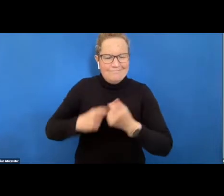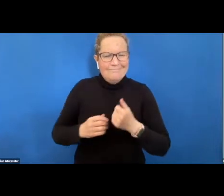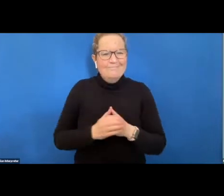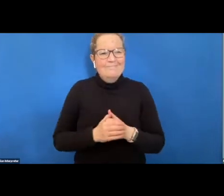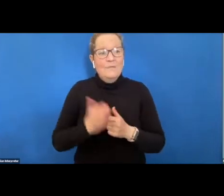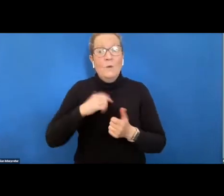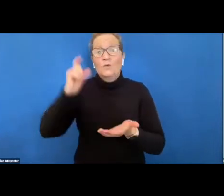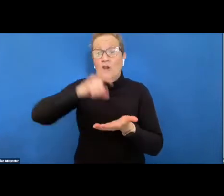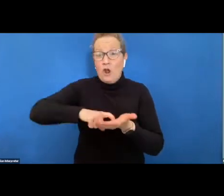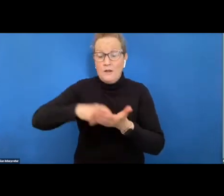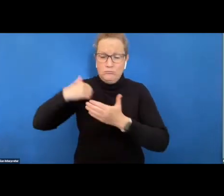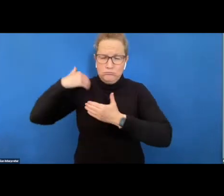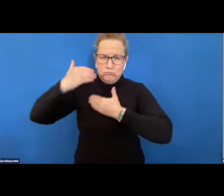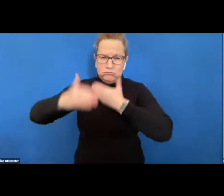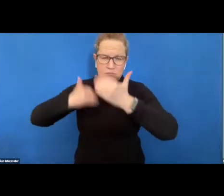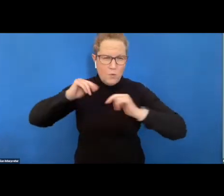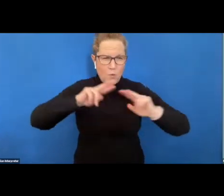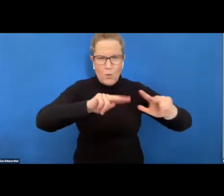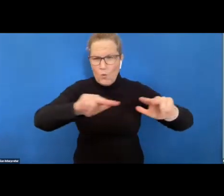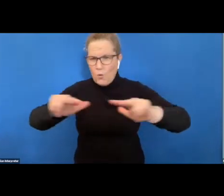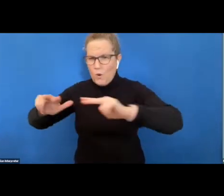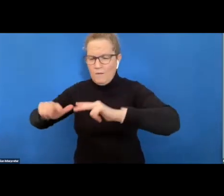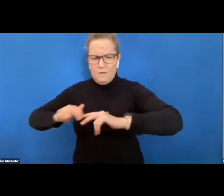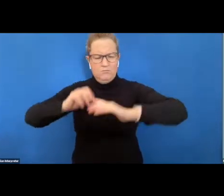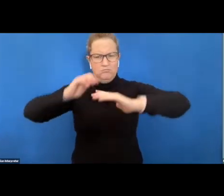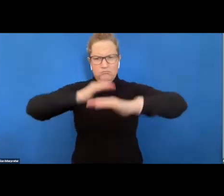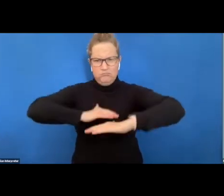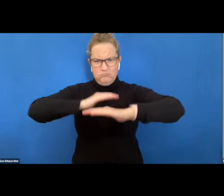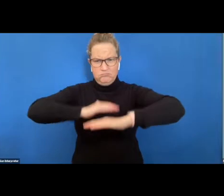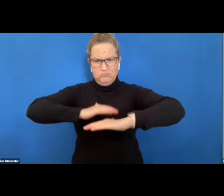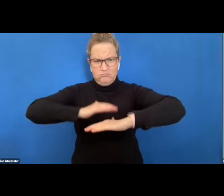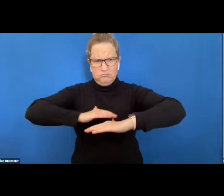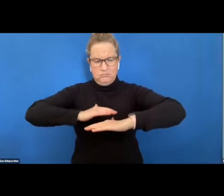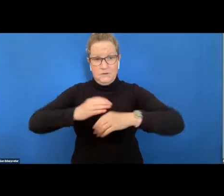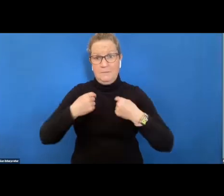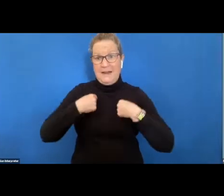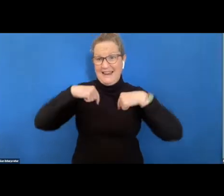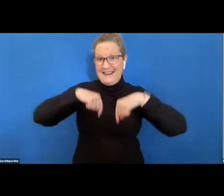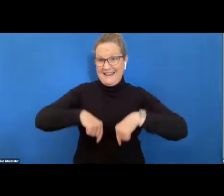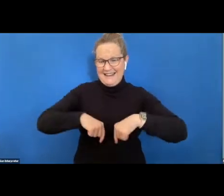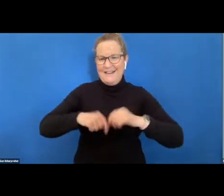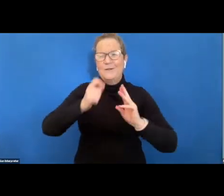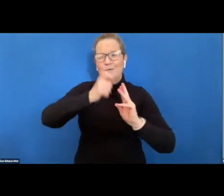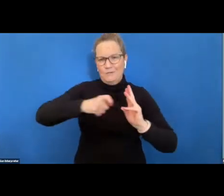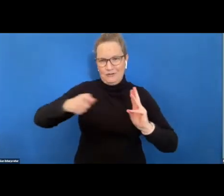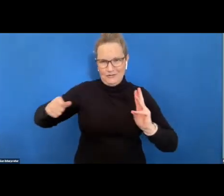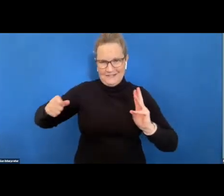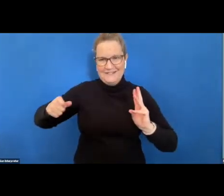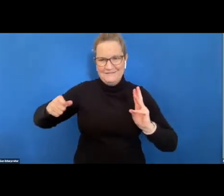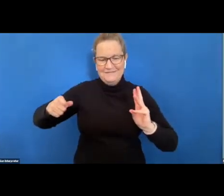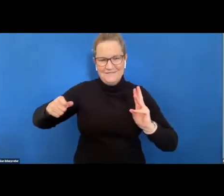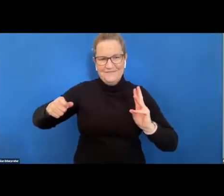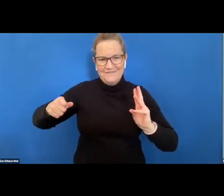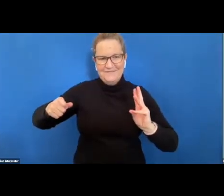the traditional owners and custodians of the lands on which we're all meeting um for me that is the wurundjeri woiwurrung um